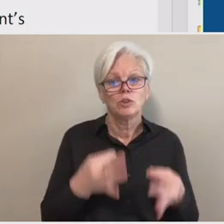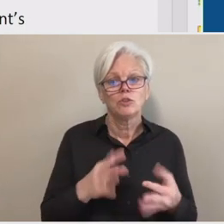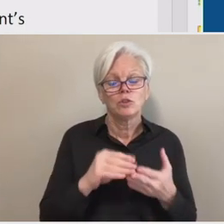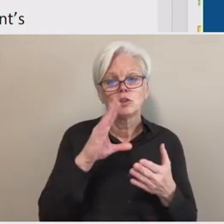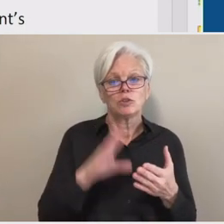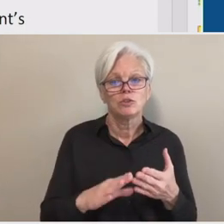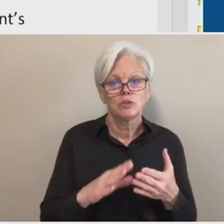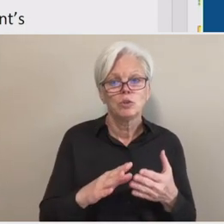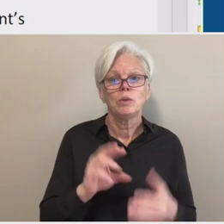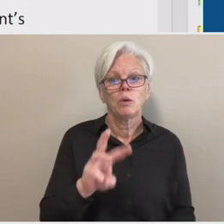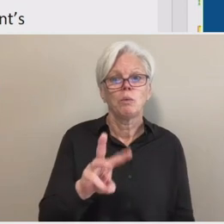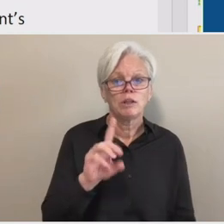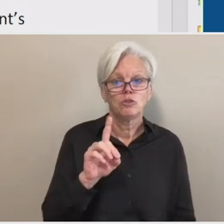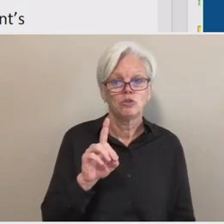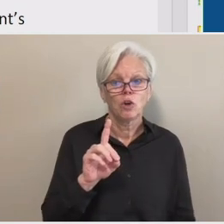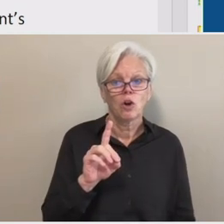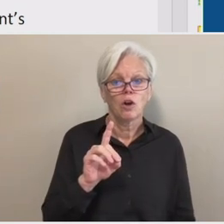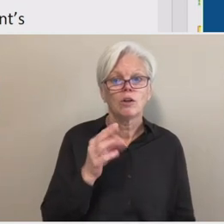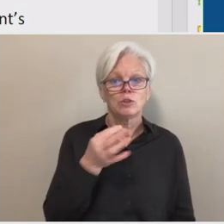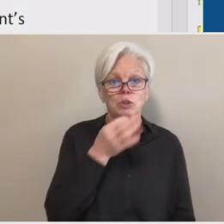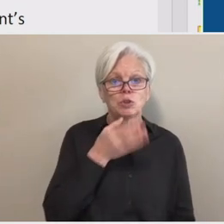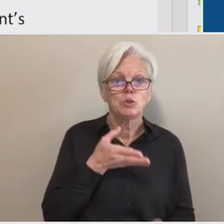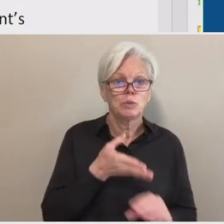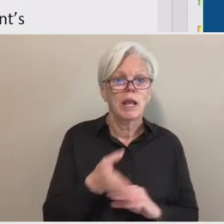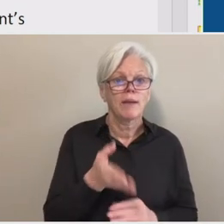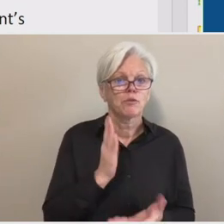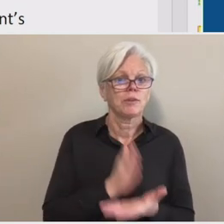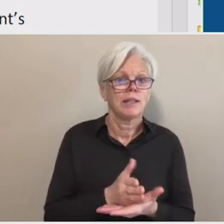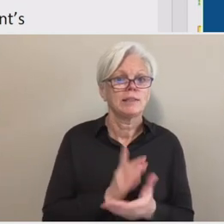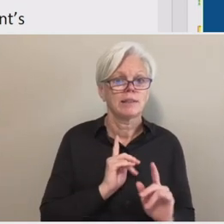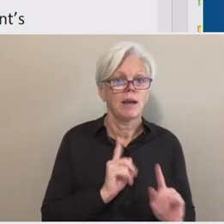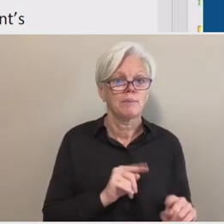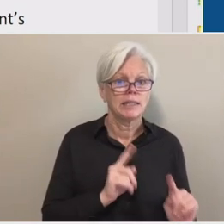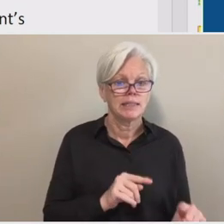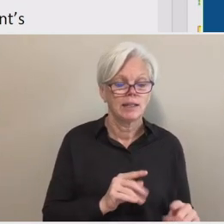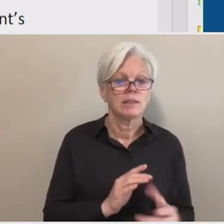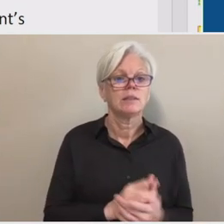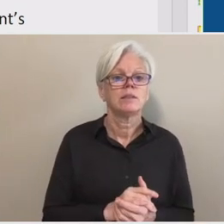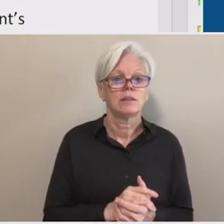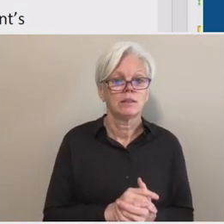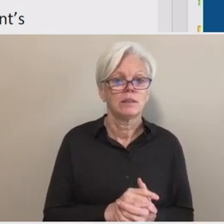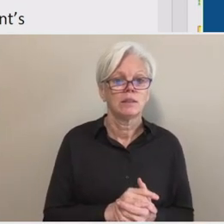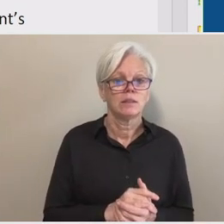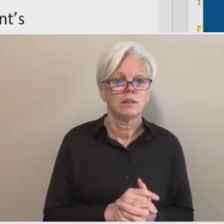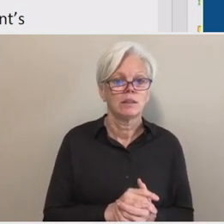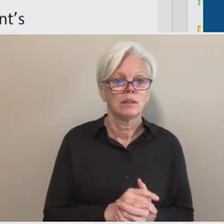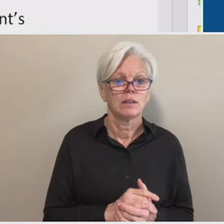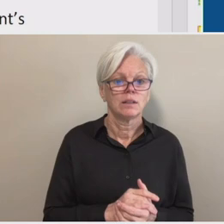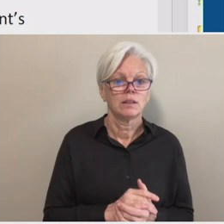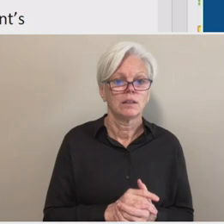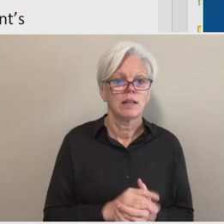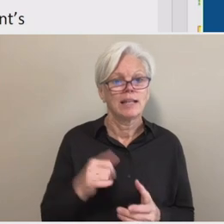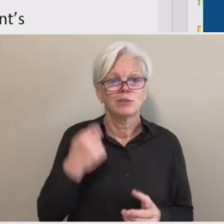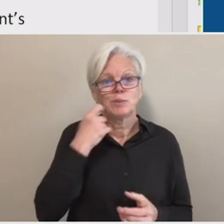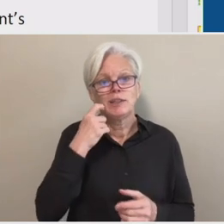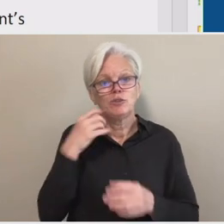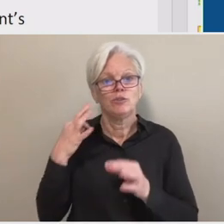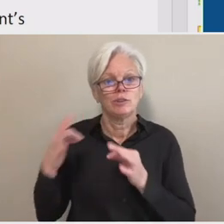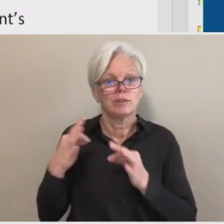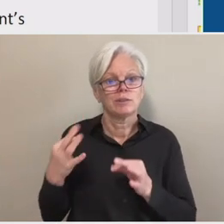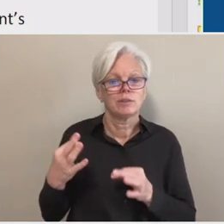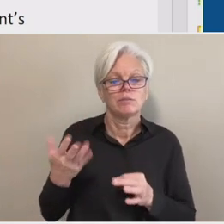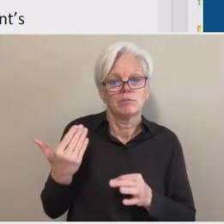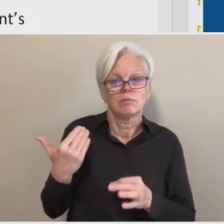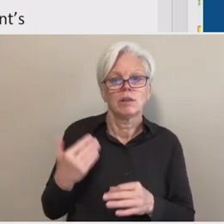withdrawn, uh, relatively soon after they ceased attendance, uh, as we just, uh, just discussed a few months ago. So